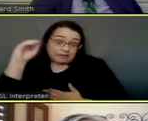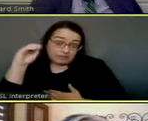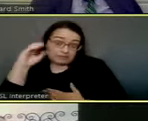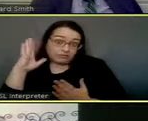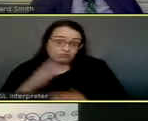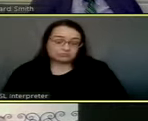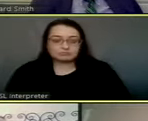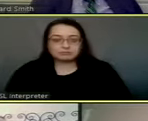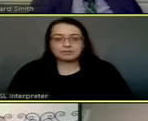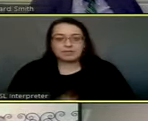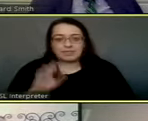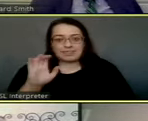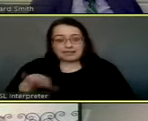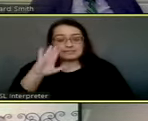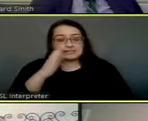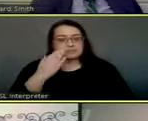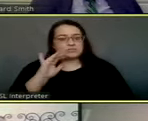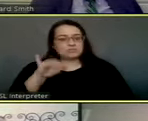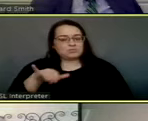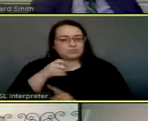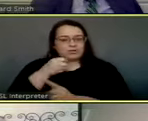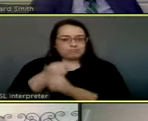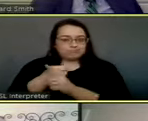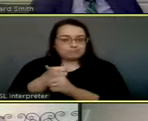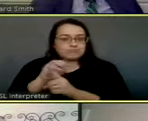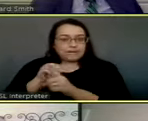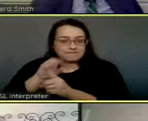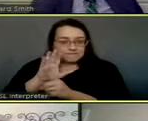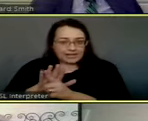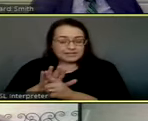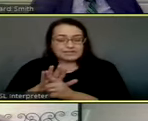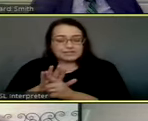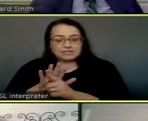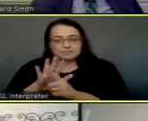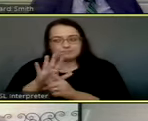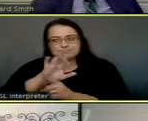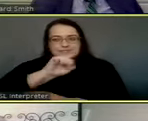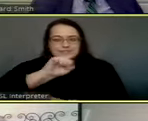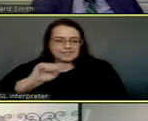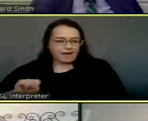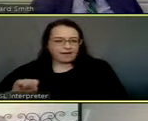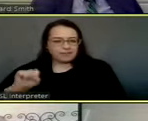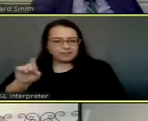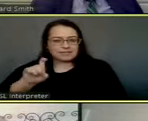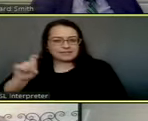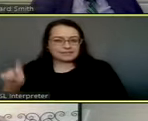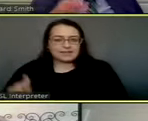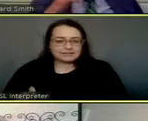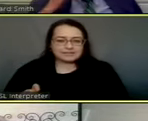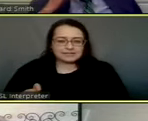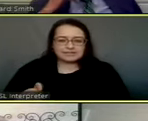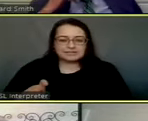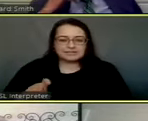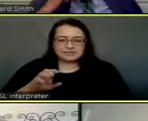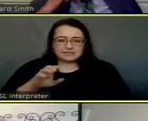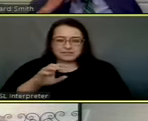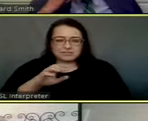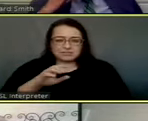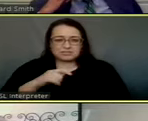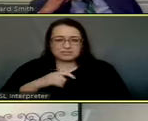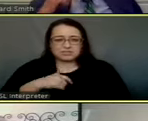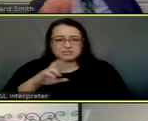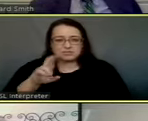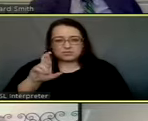that affected the entire, I guess, south of the entire state. So is that, do I see Mr.